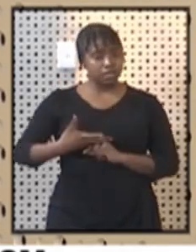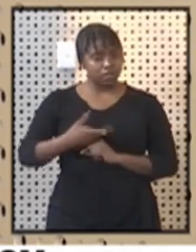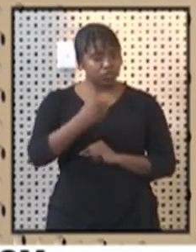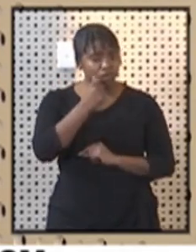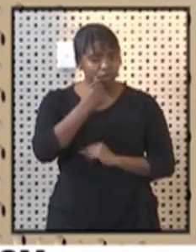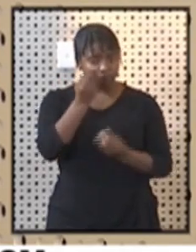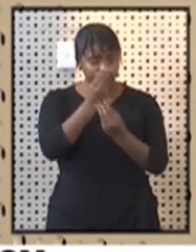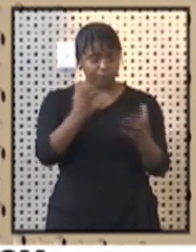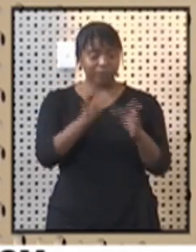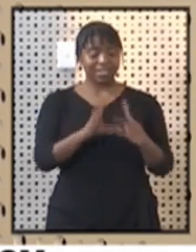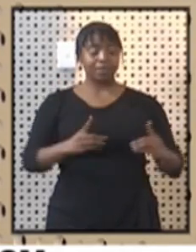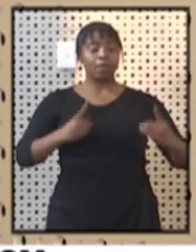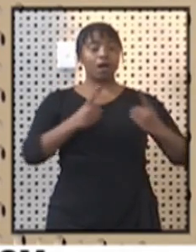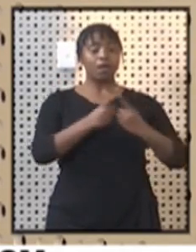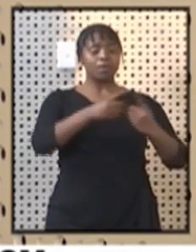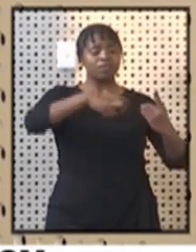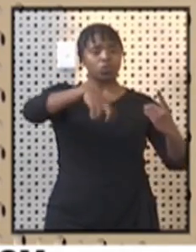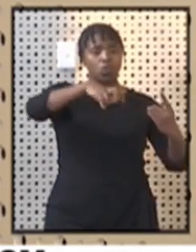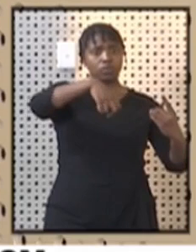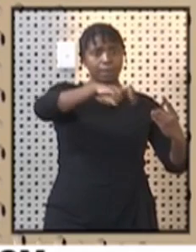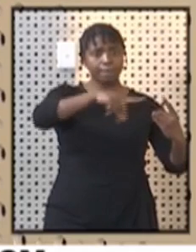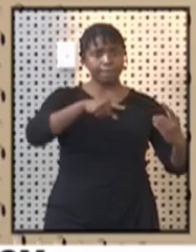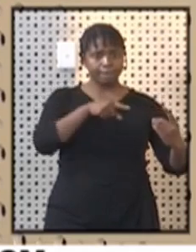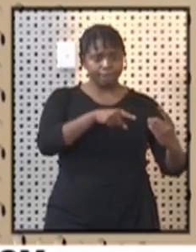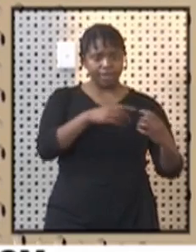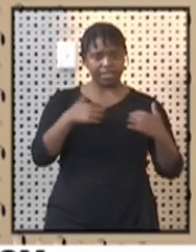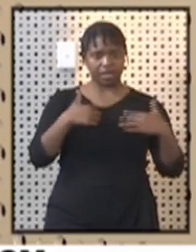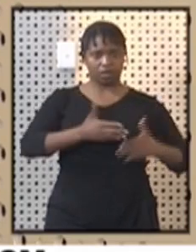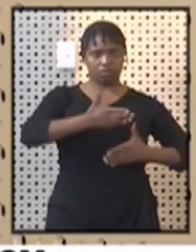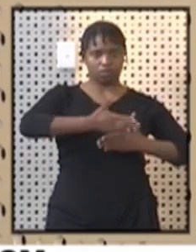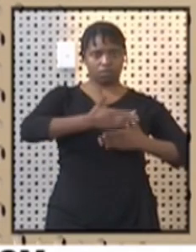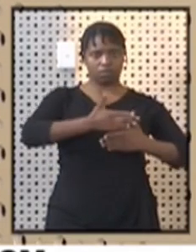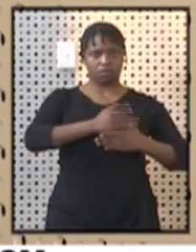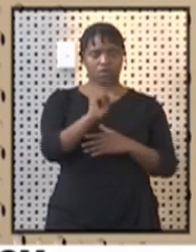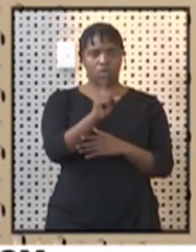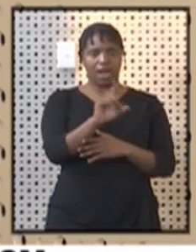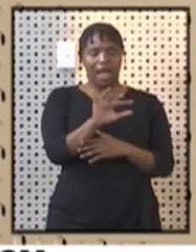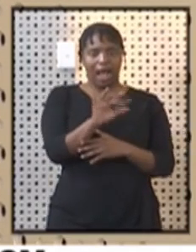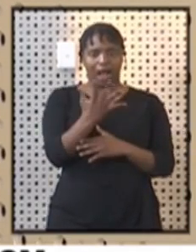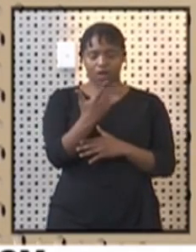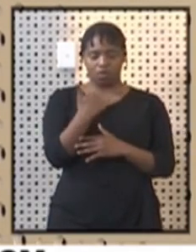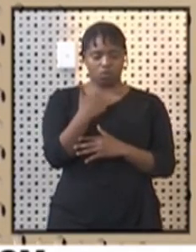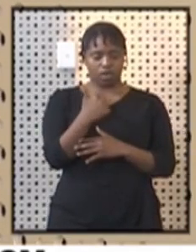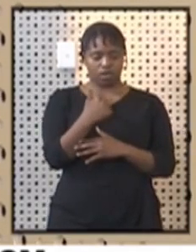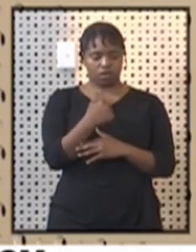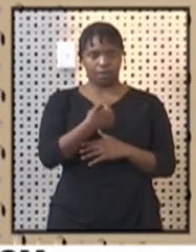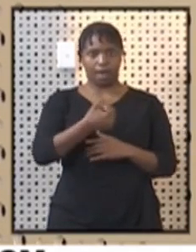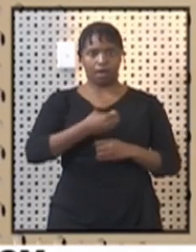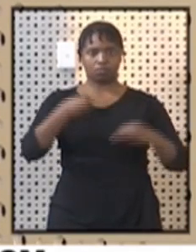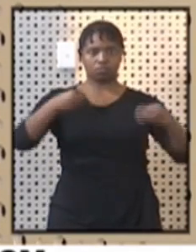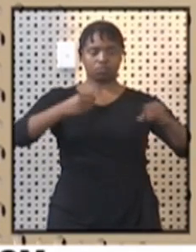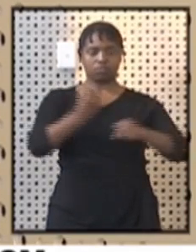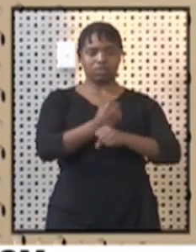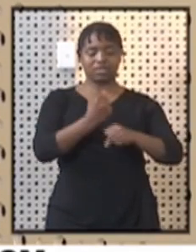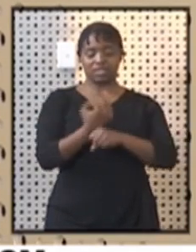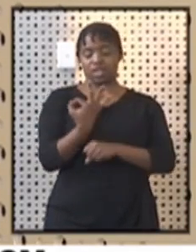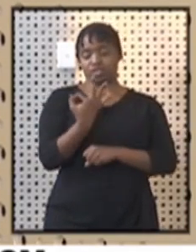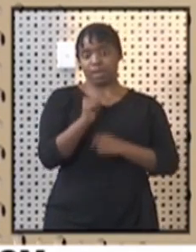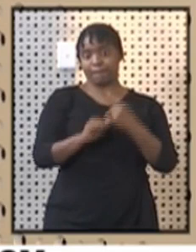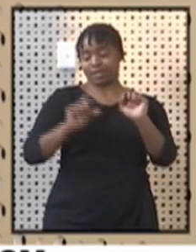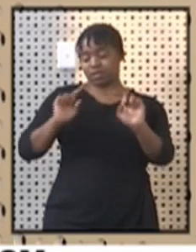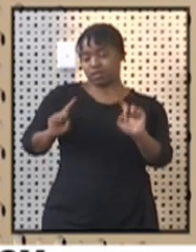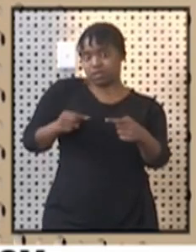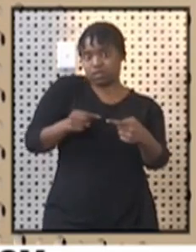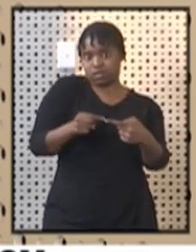the Department of Tourism has started working on the recovery plan for our sector. In the past three months, we have